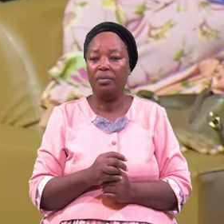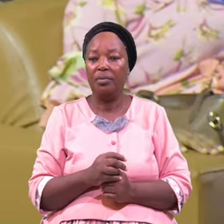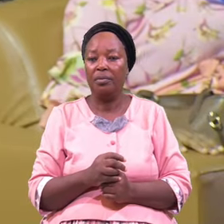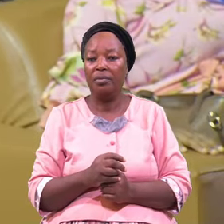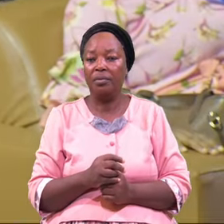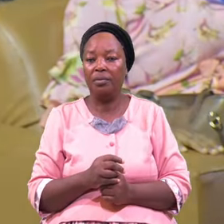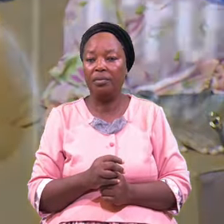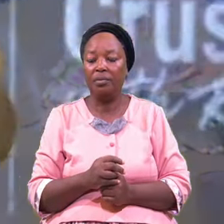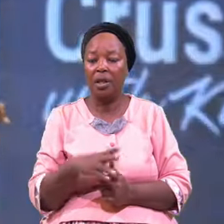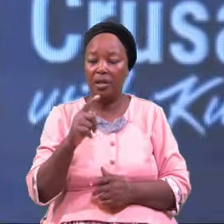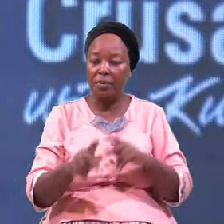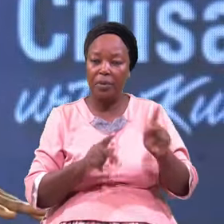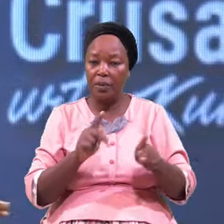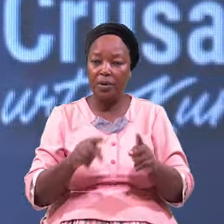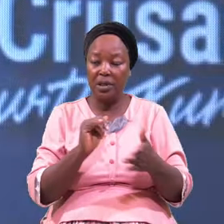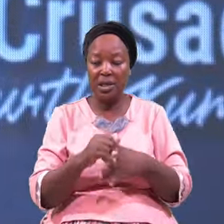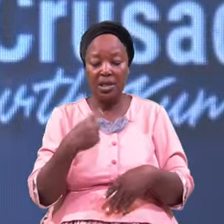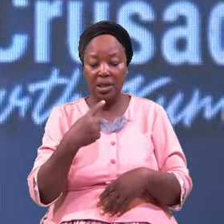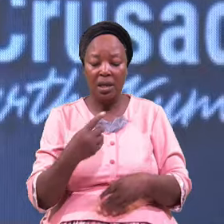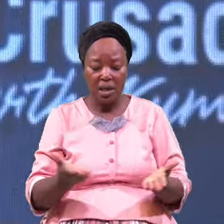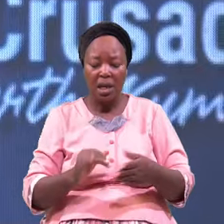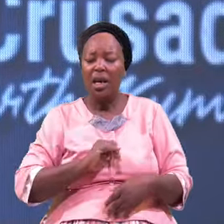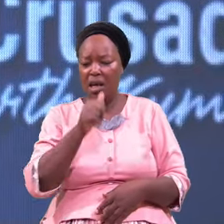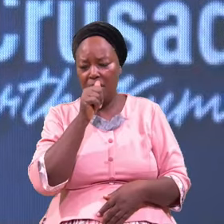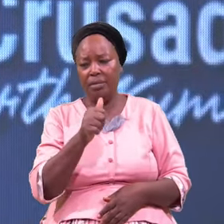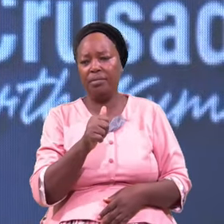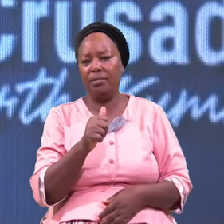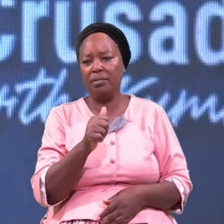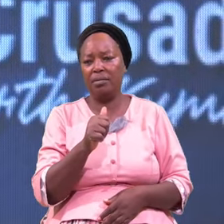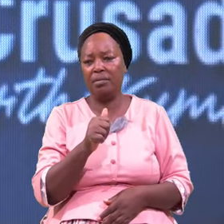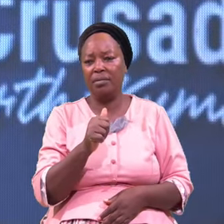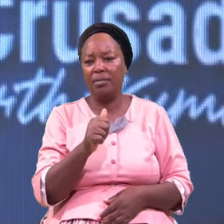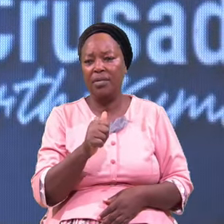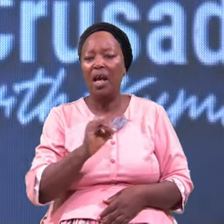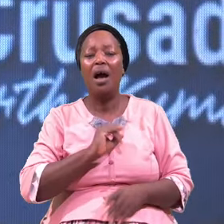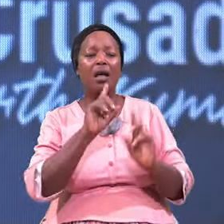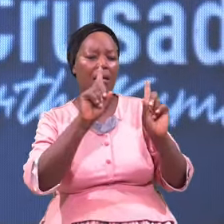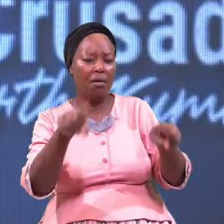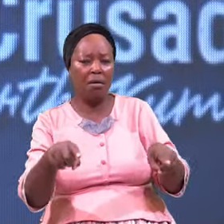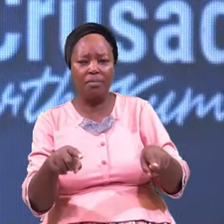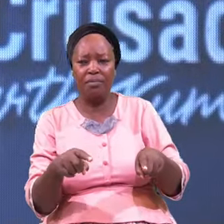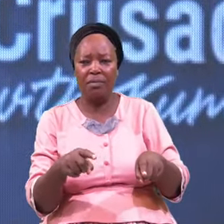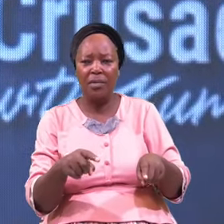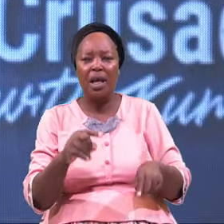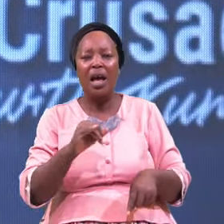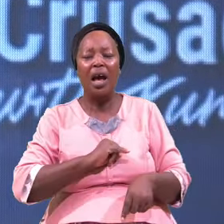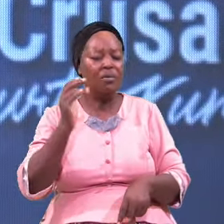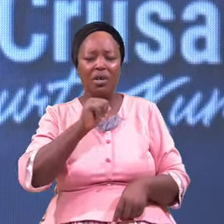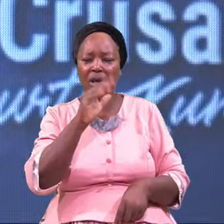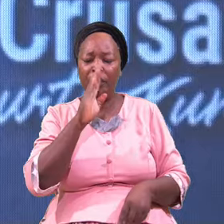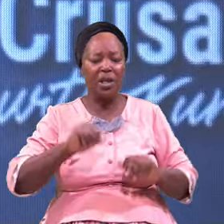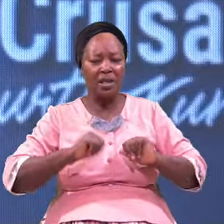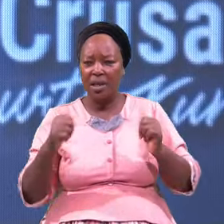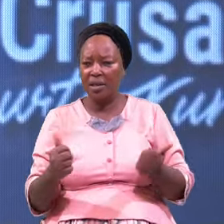The people That say Here I Am I Come I Will not Be Denied